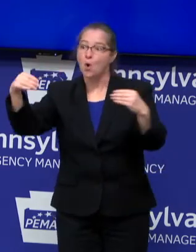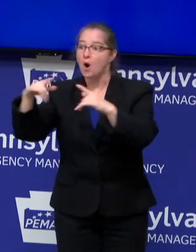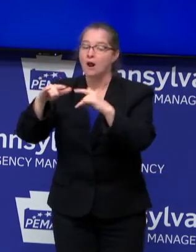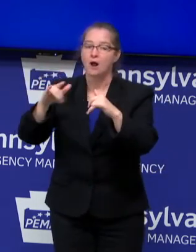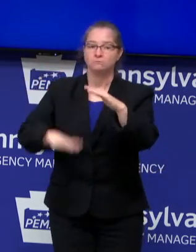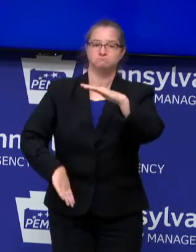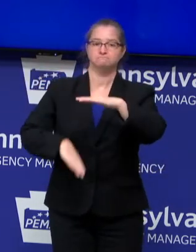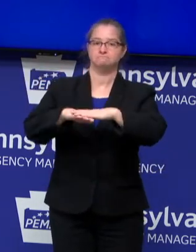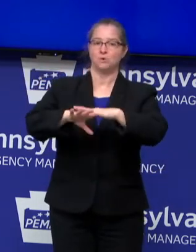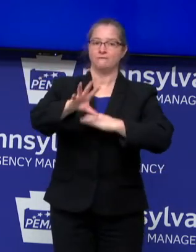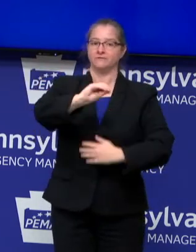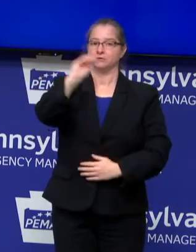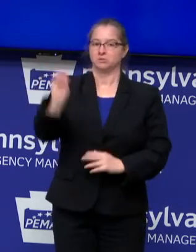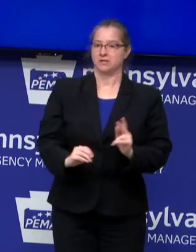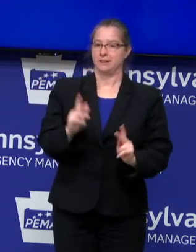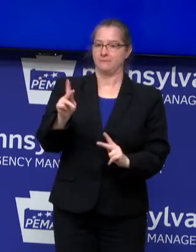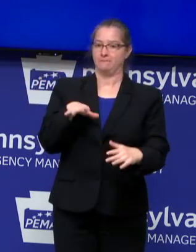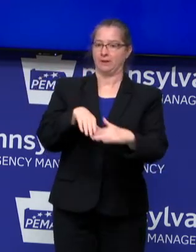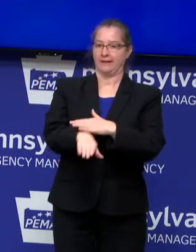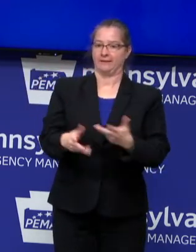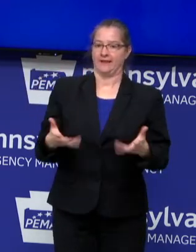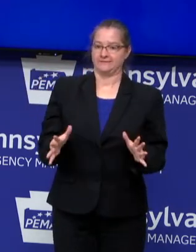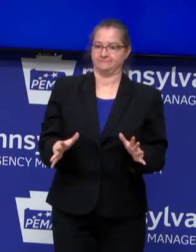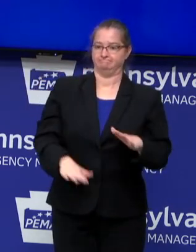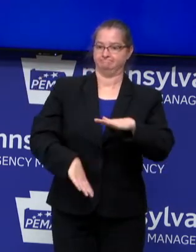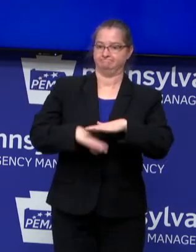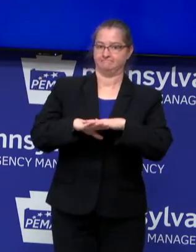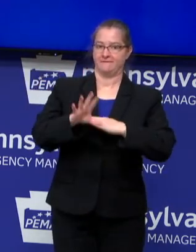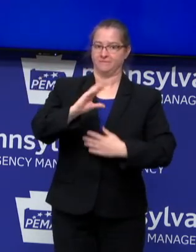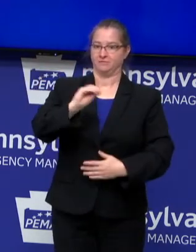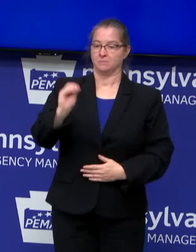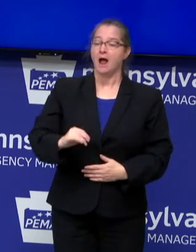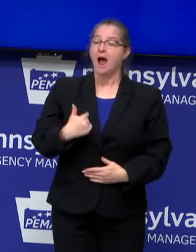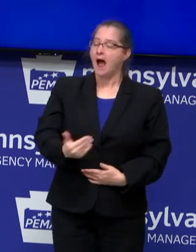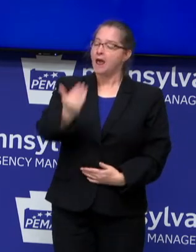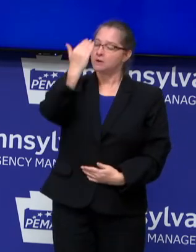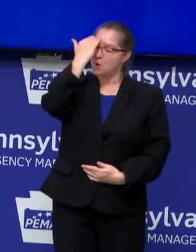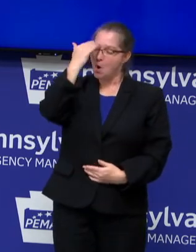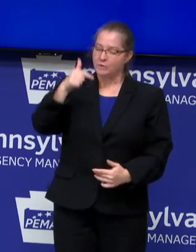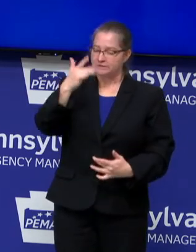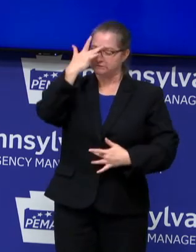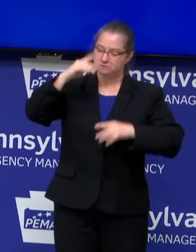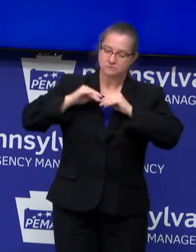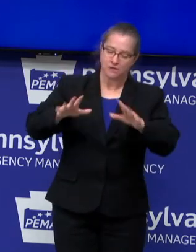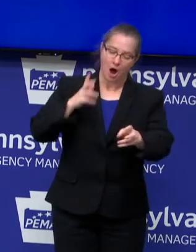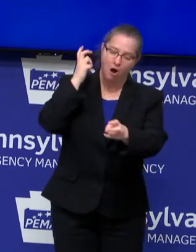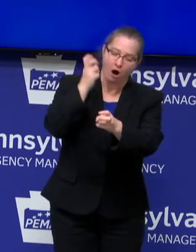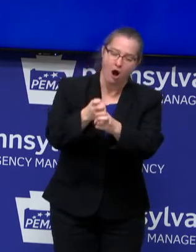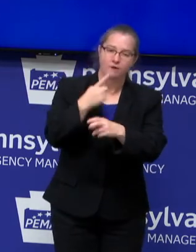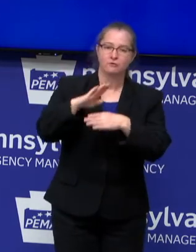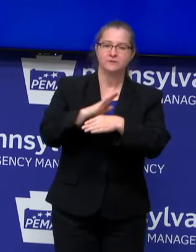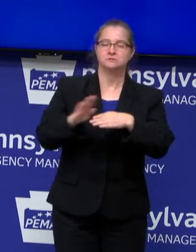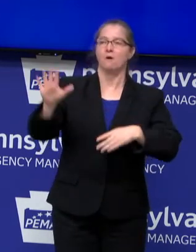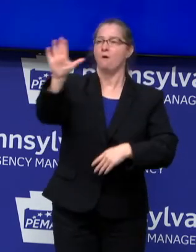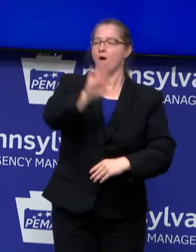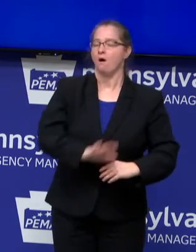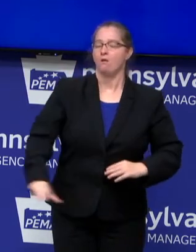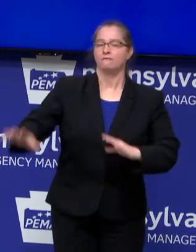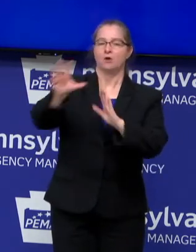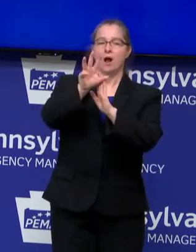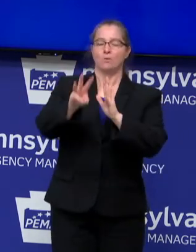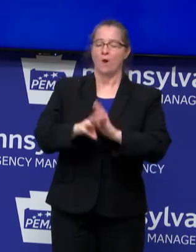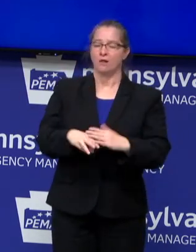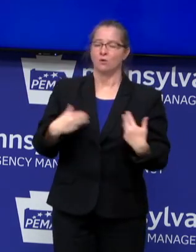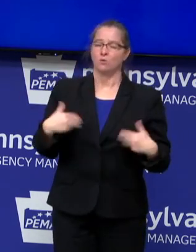to 50% occupancy. Now, know this pandemic has been hard on businesses throughout the Commonwealth, and it has been